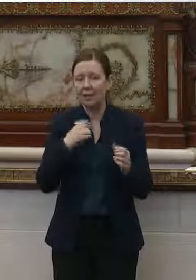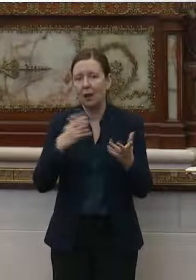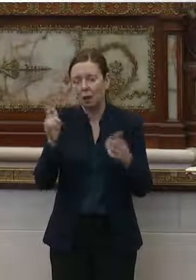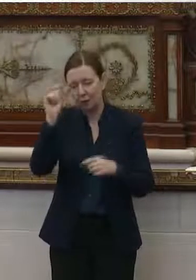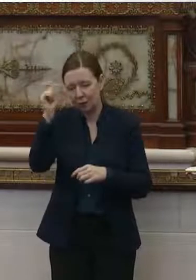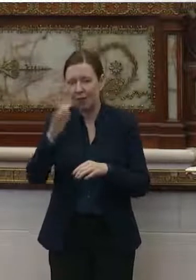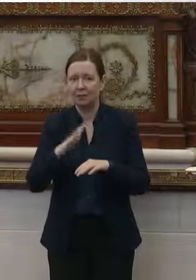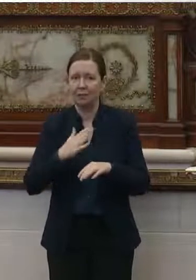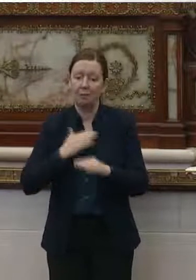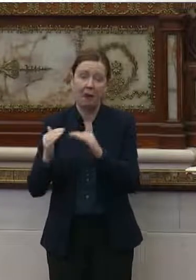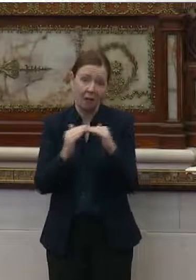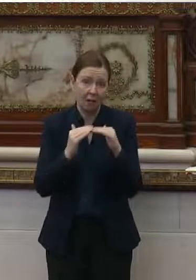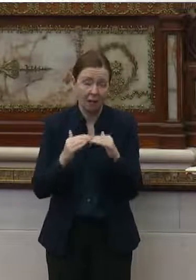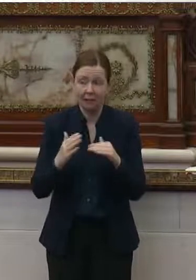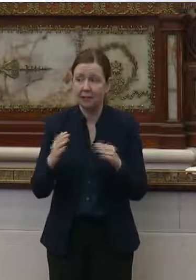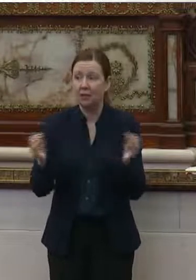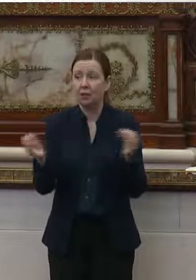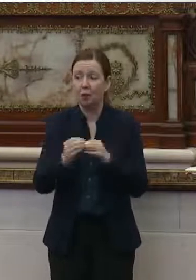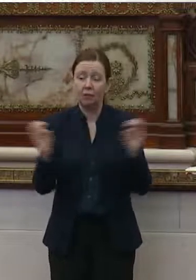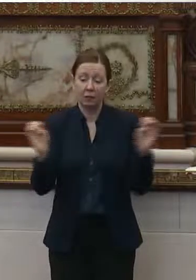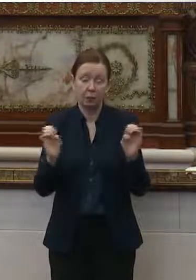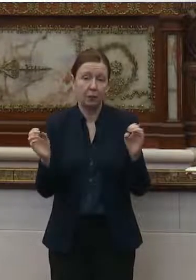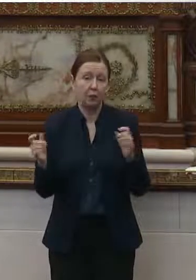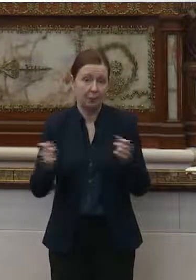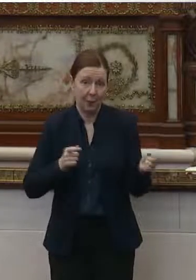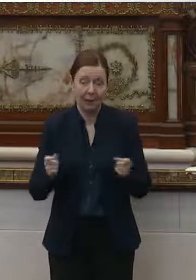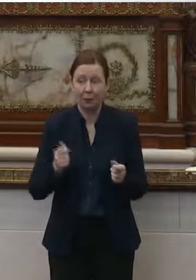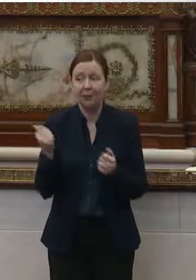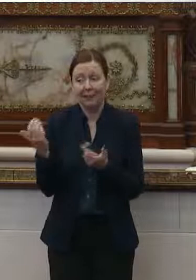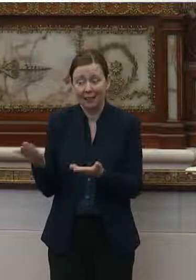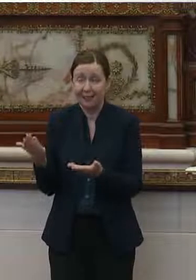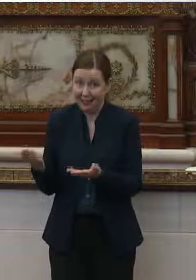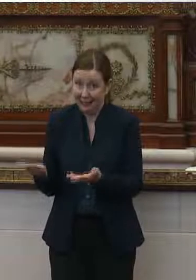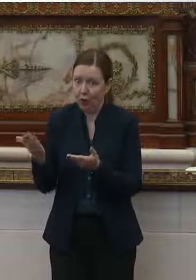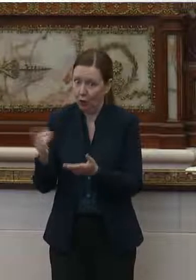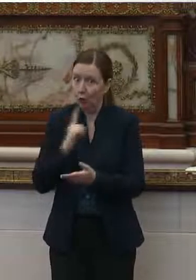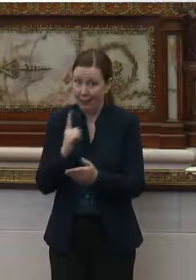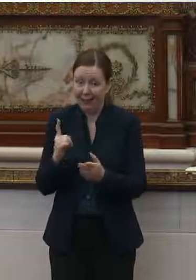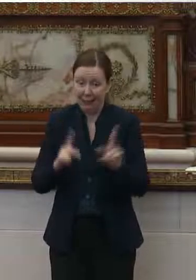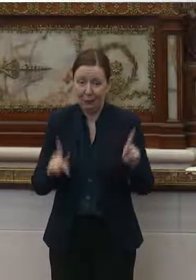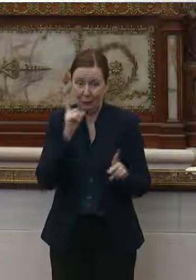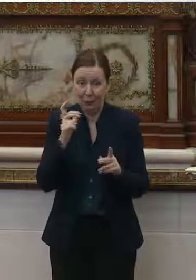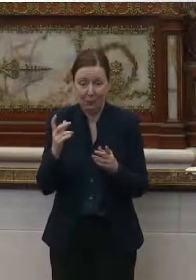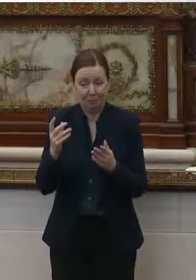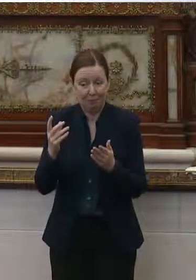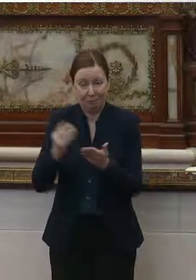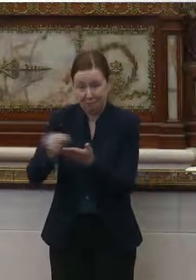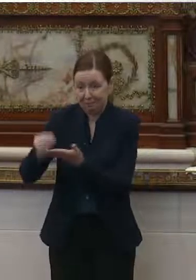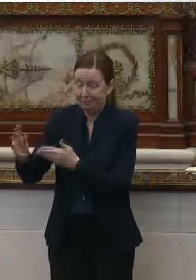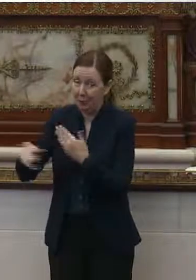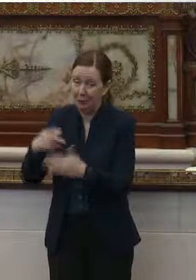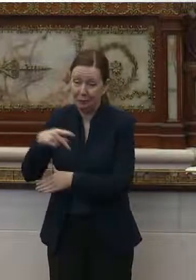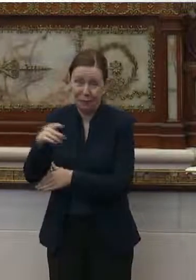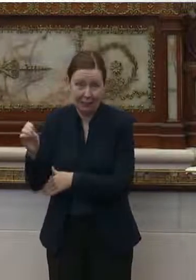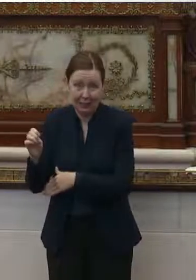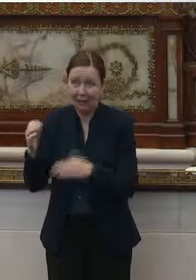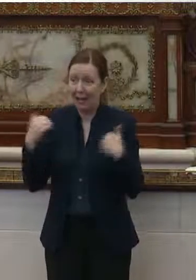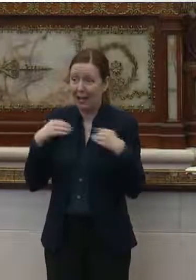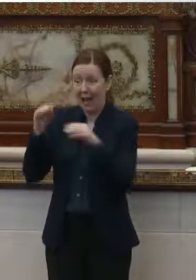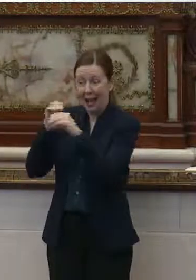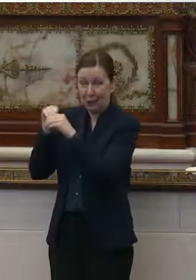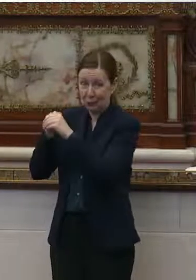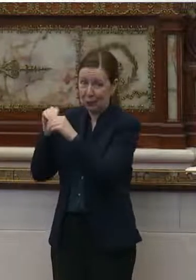want to acknowledge my colleagues at the Office of Emergency Management. They're really the ones who procured all that PPE and had it in storage.